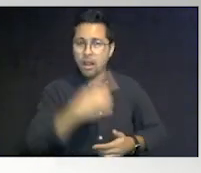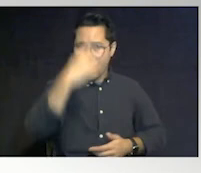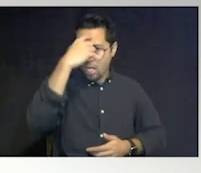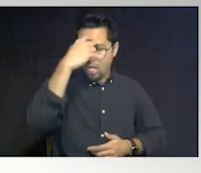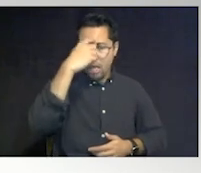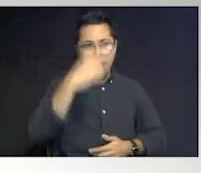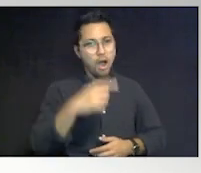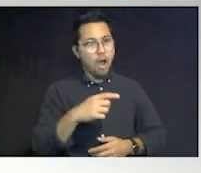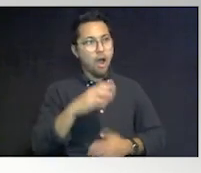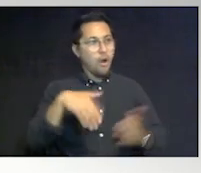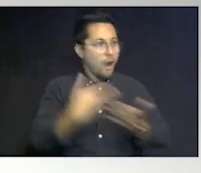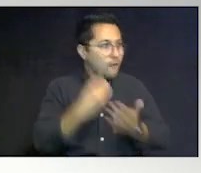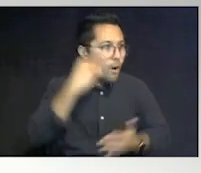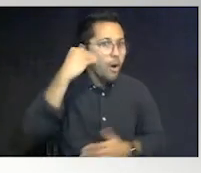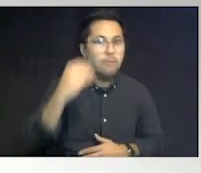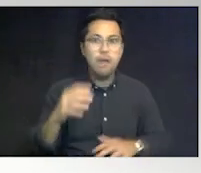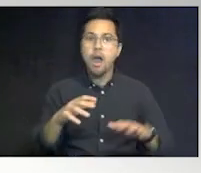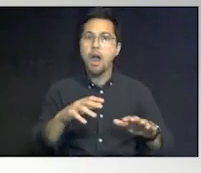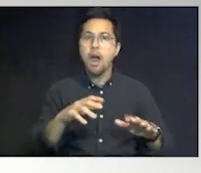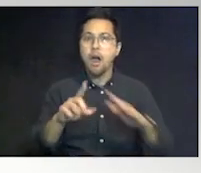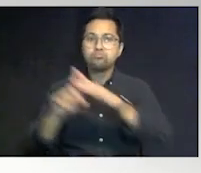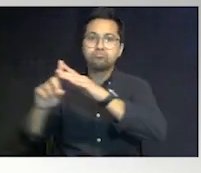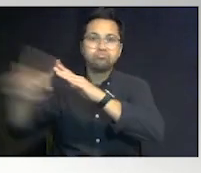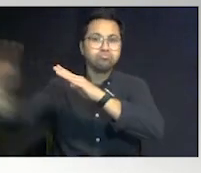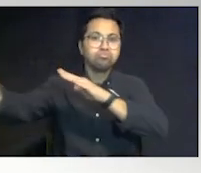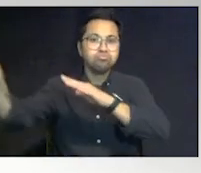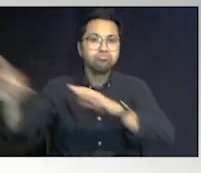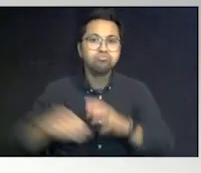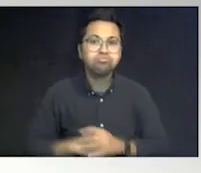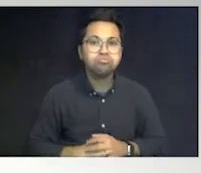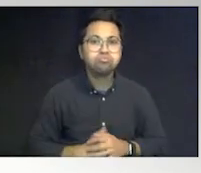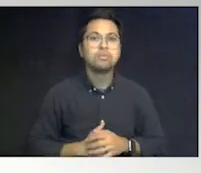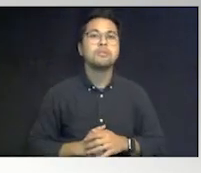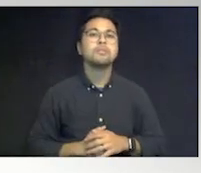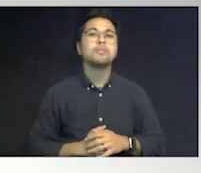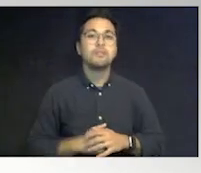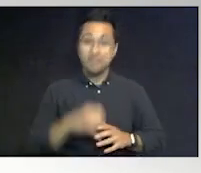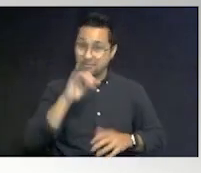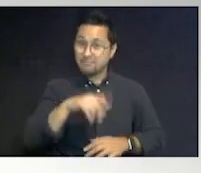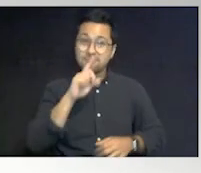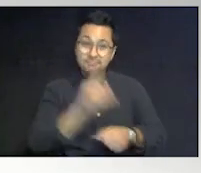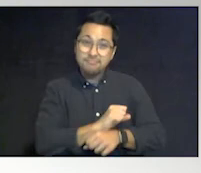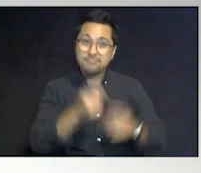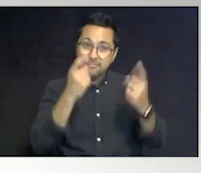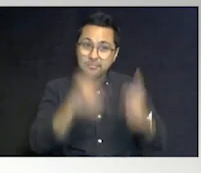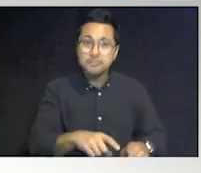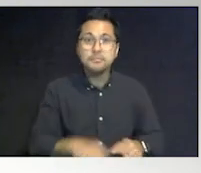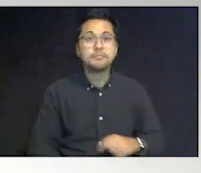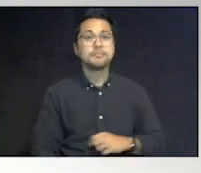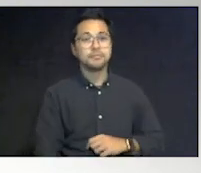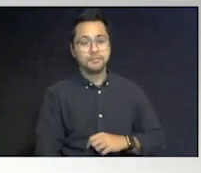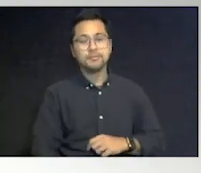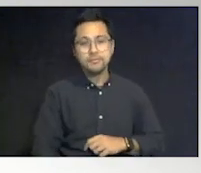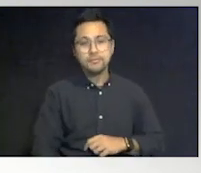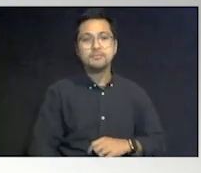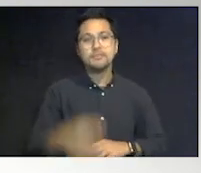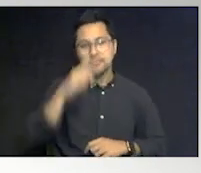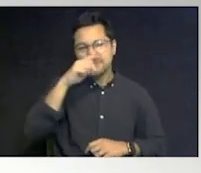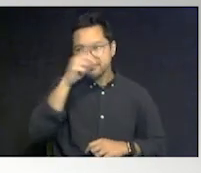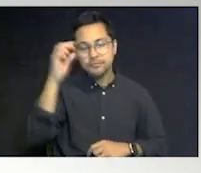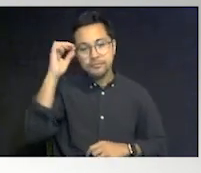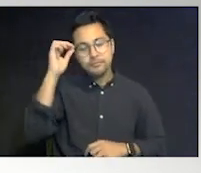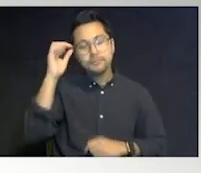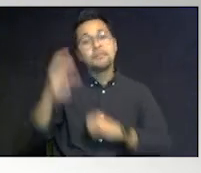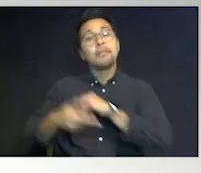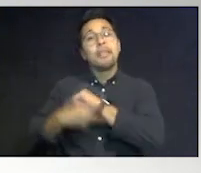went and, I mean, gone. It happened. That. Okay, the candy.